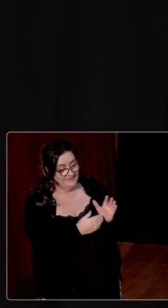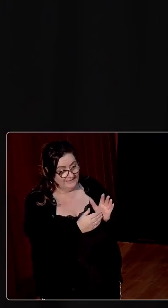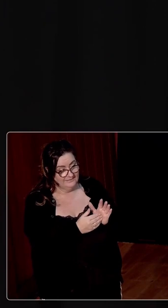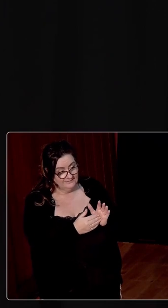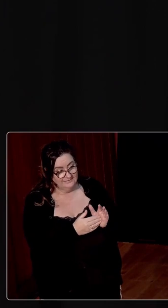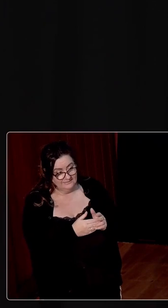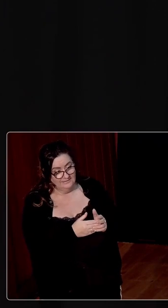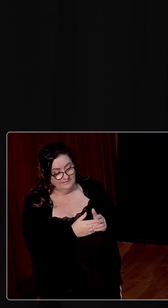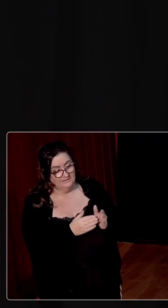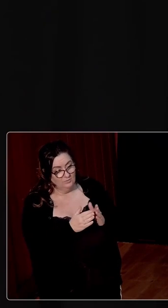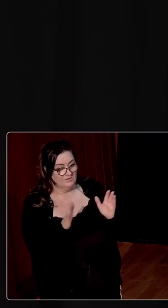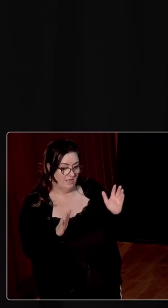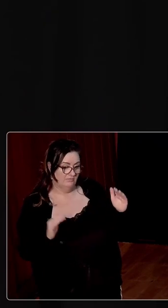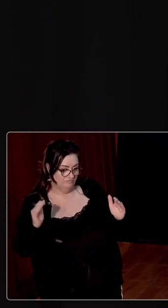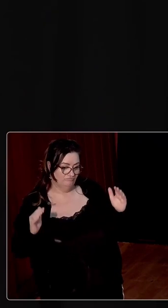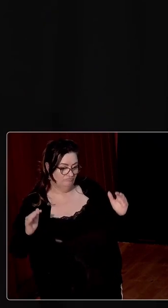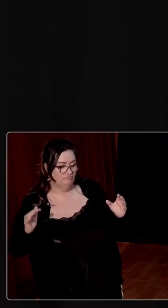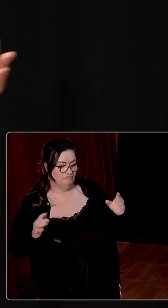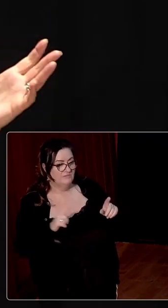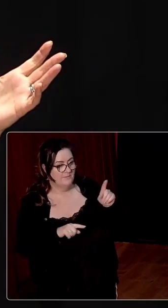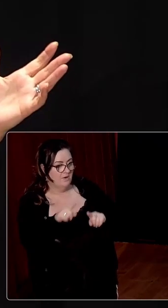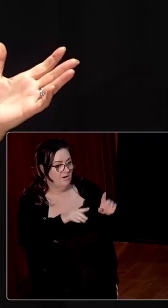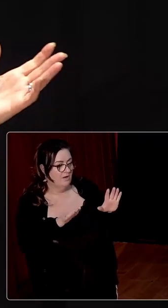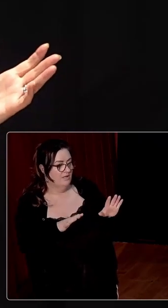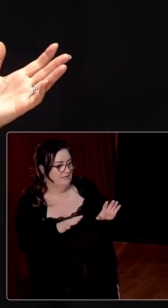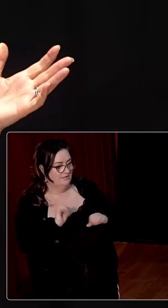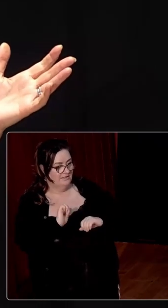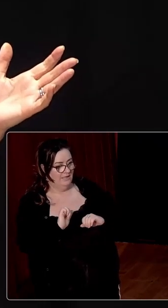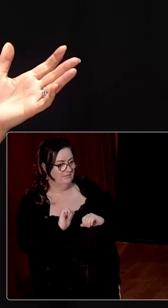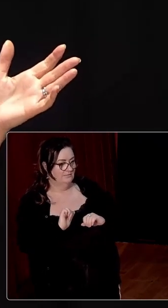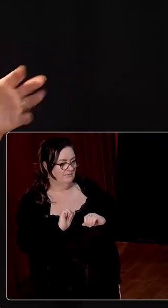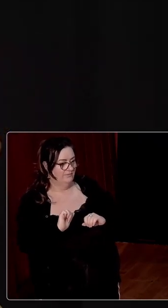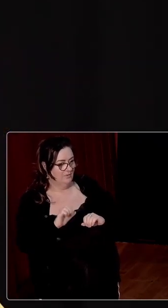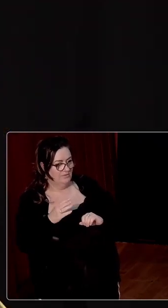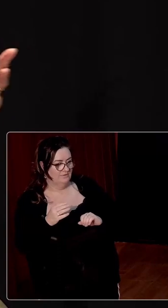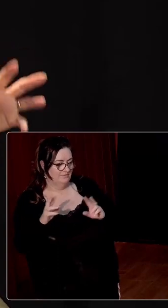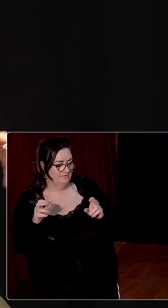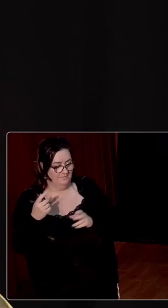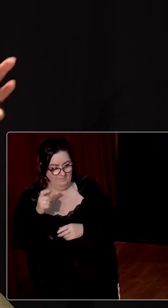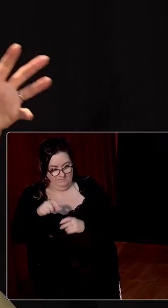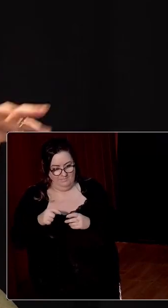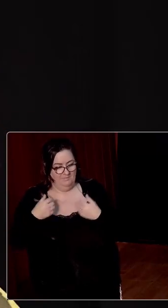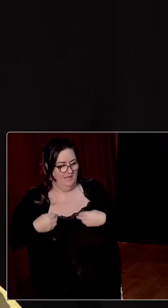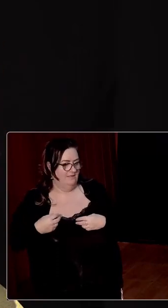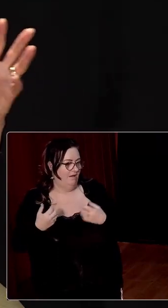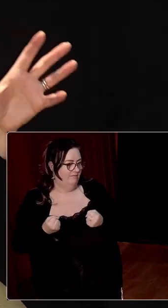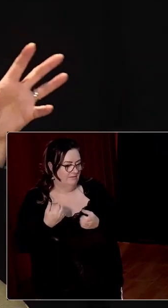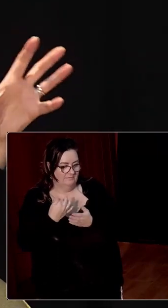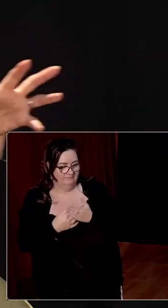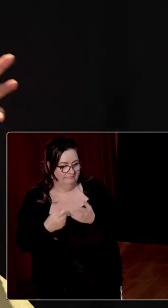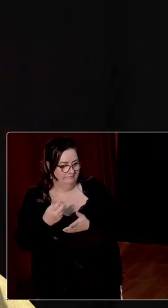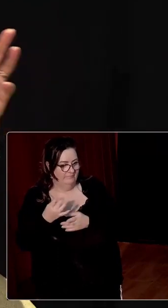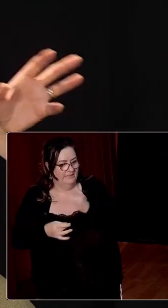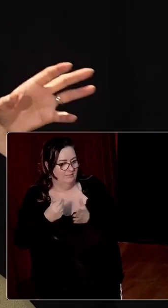there were, there were, there were broad trends and that were, so the whole breadwinner model is a kind of Western European, but within all, within all cultural settings, there